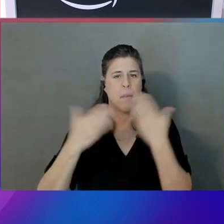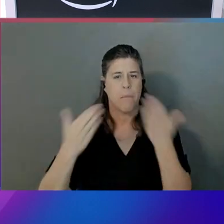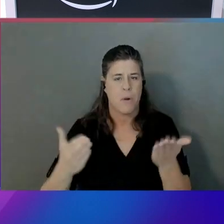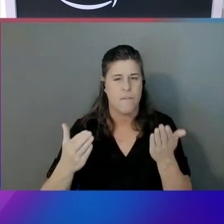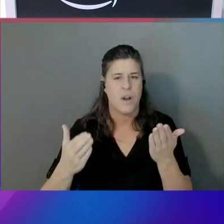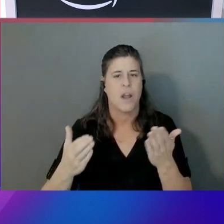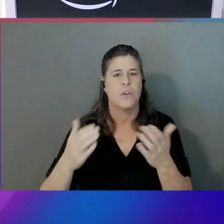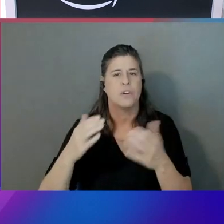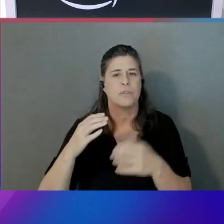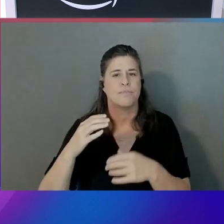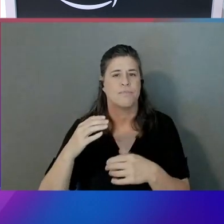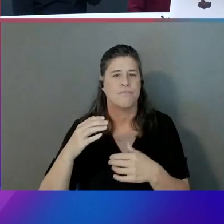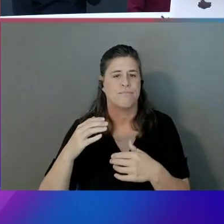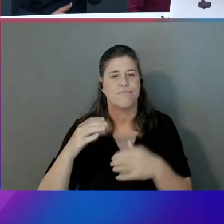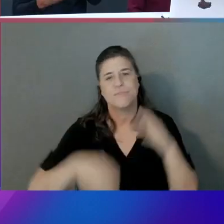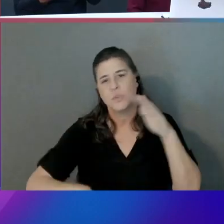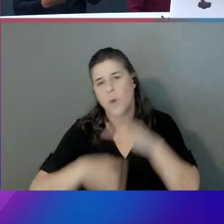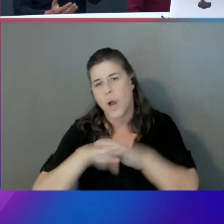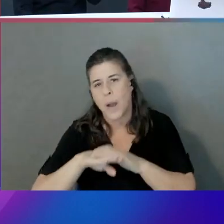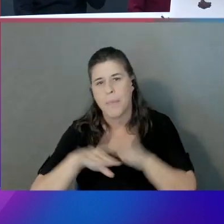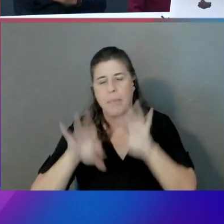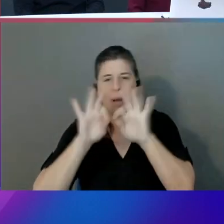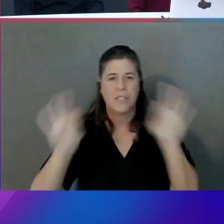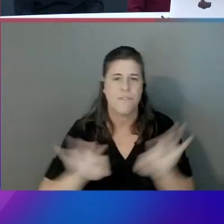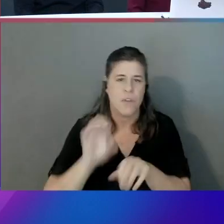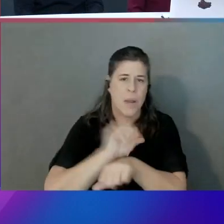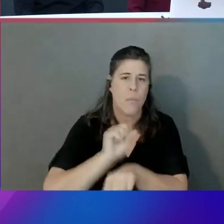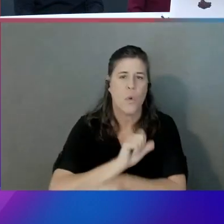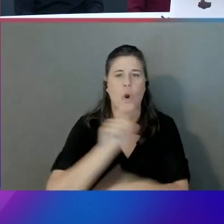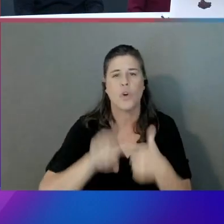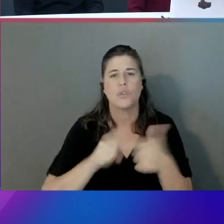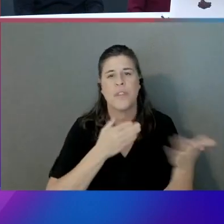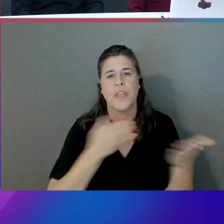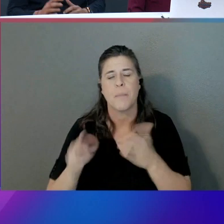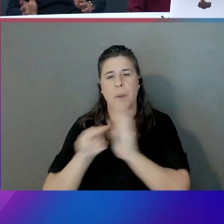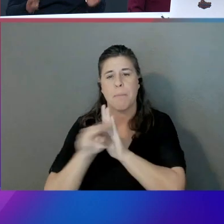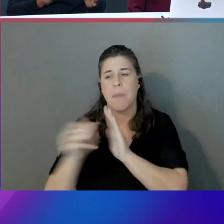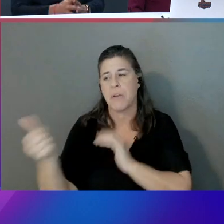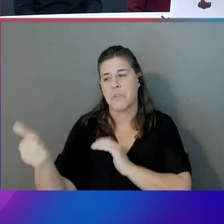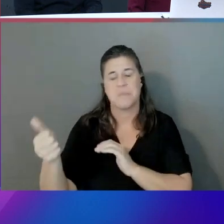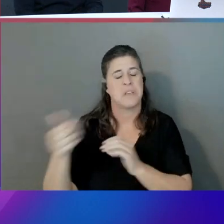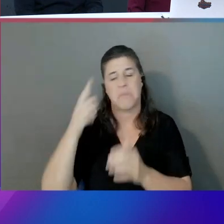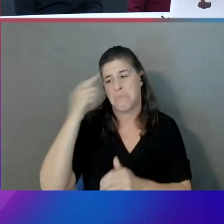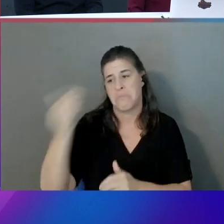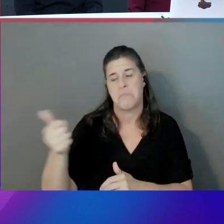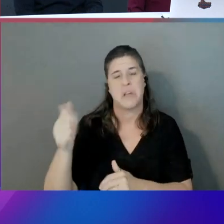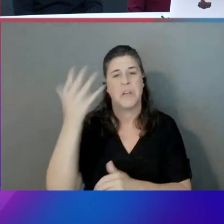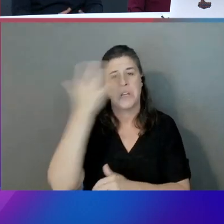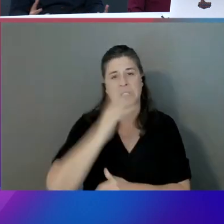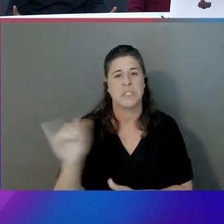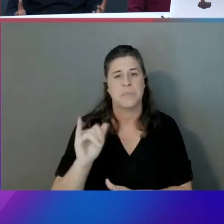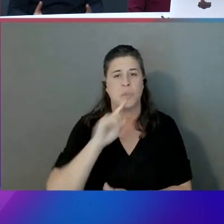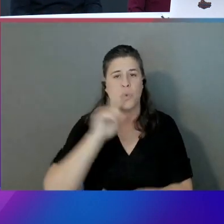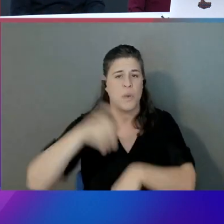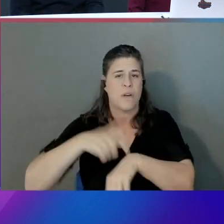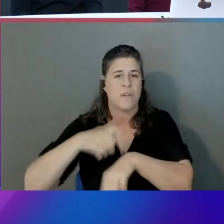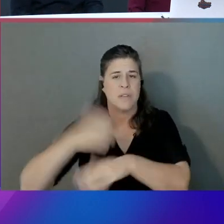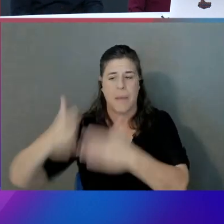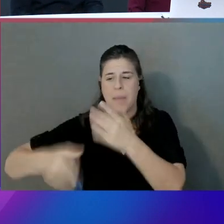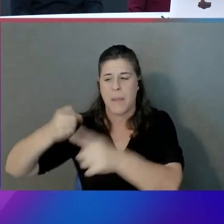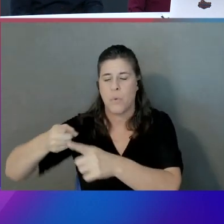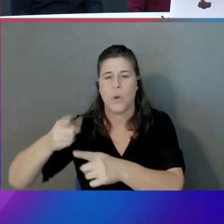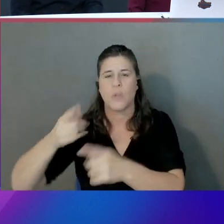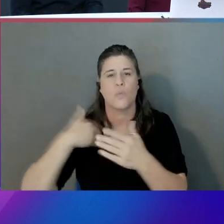optimized ML frameworks or they can bring their own models as well, like similar to real time endpoints. So we give that flexibility as well.